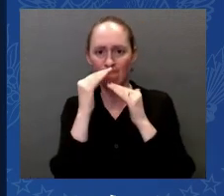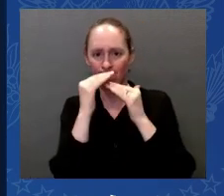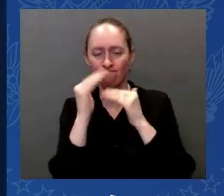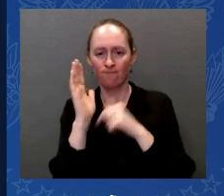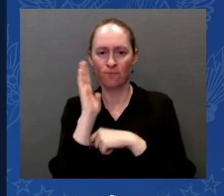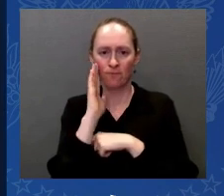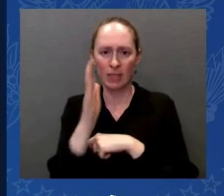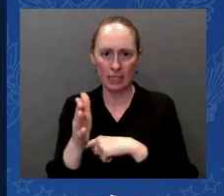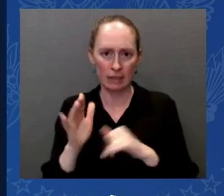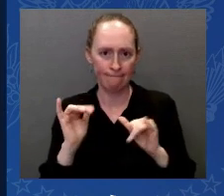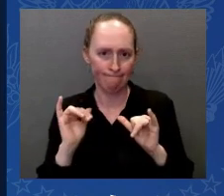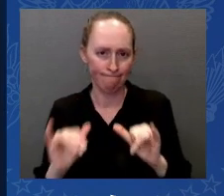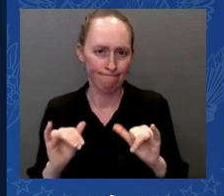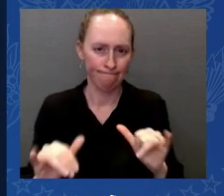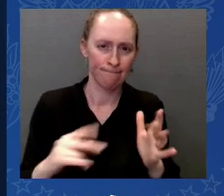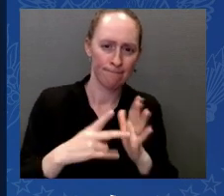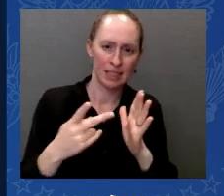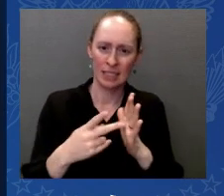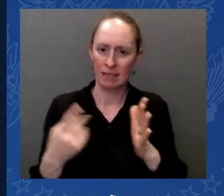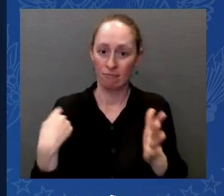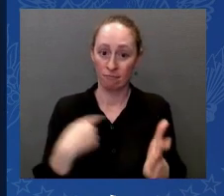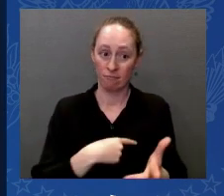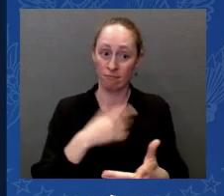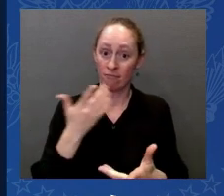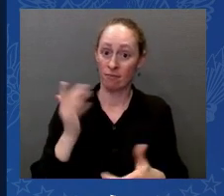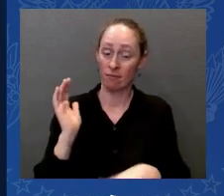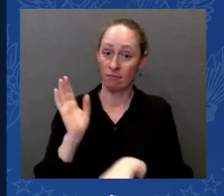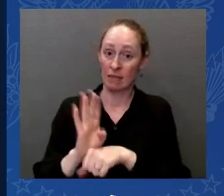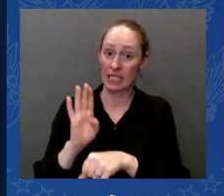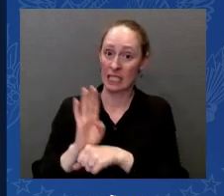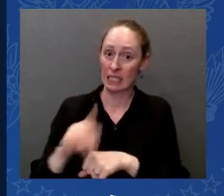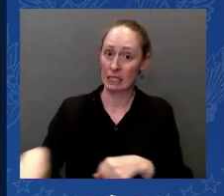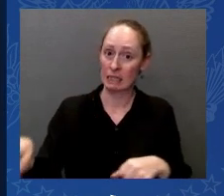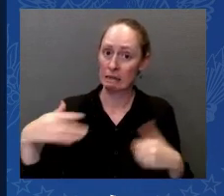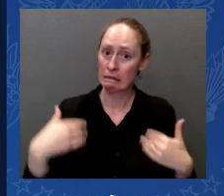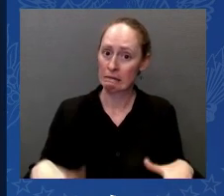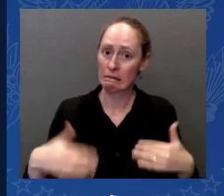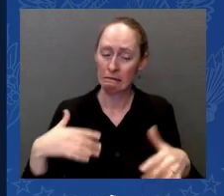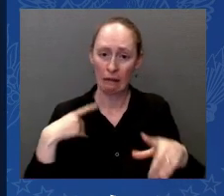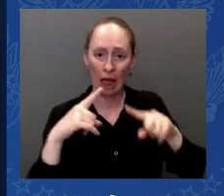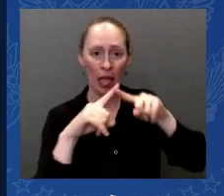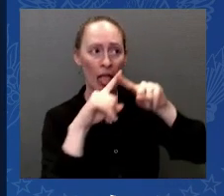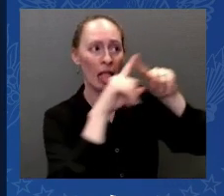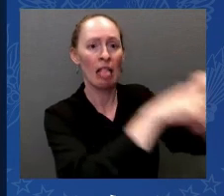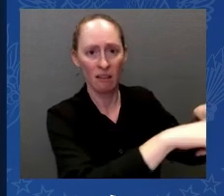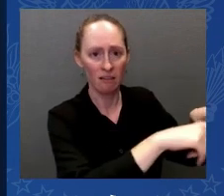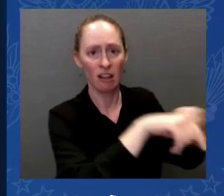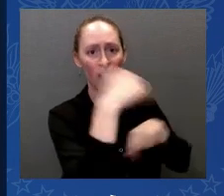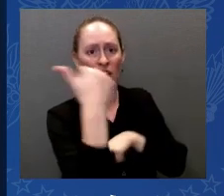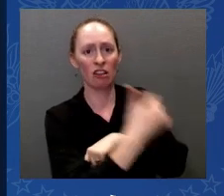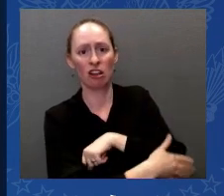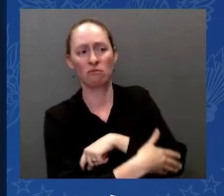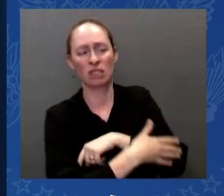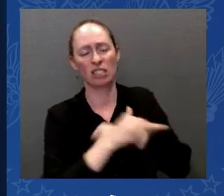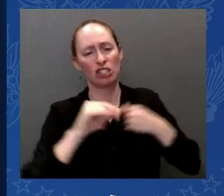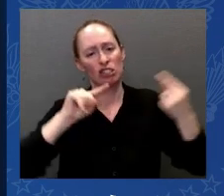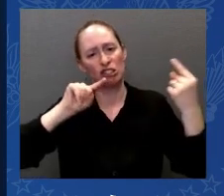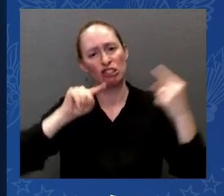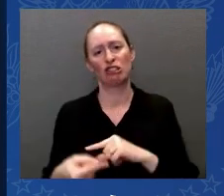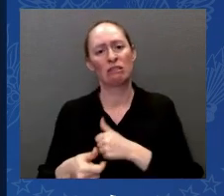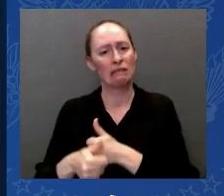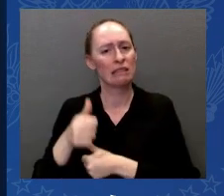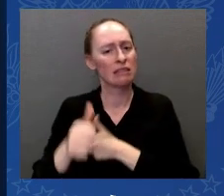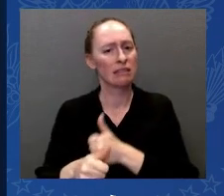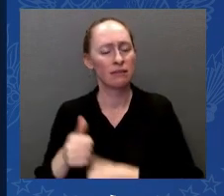to be that reliant on outside materials. So the built-in demand is already there in the U.S. We have great